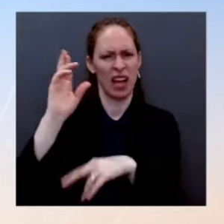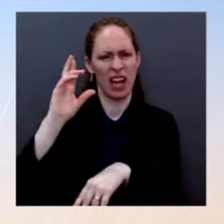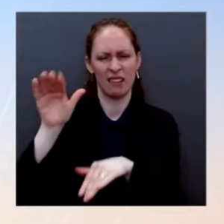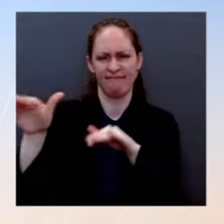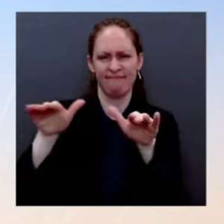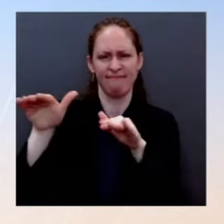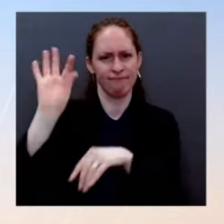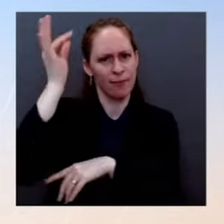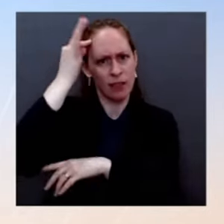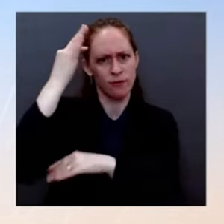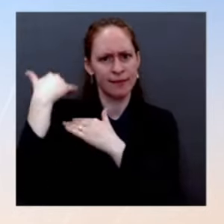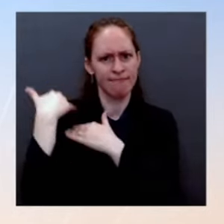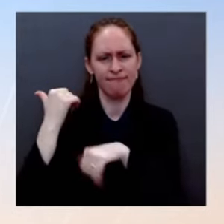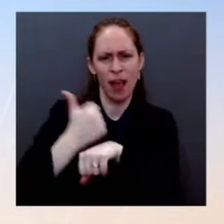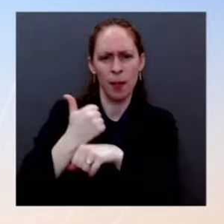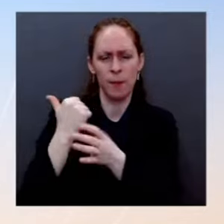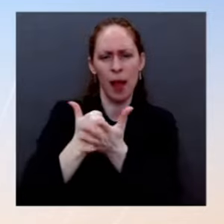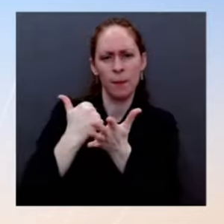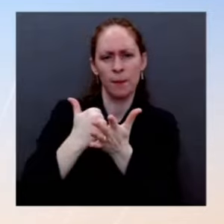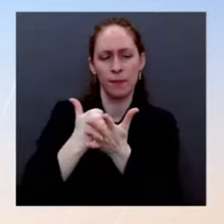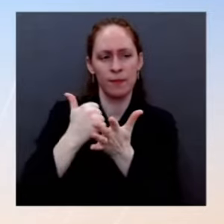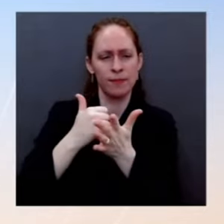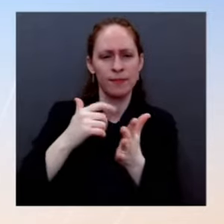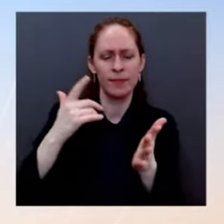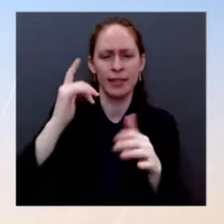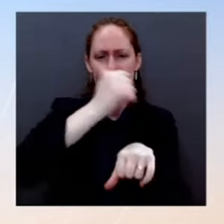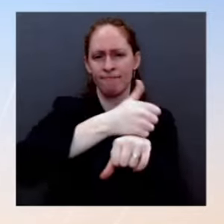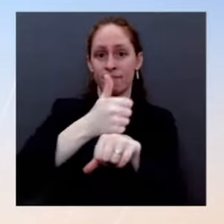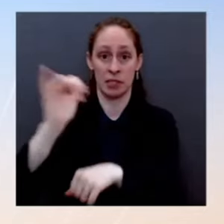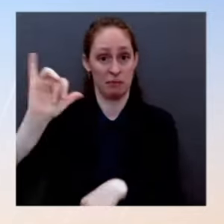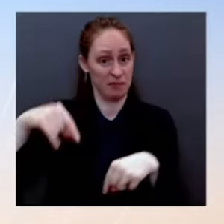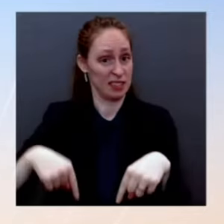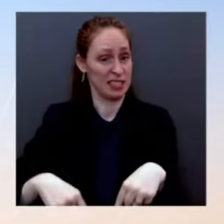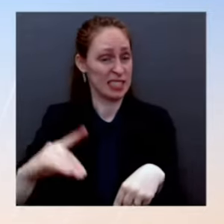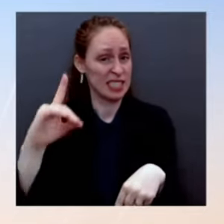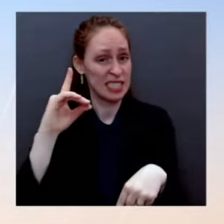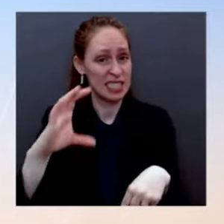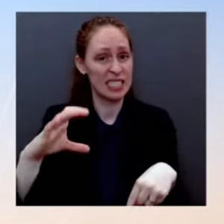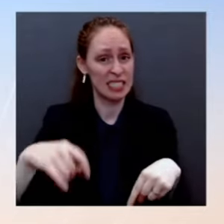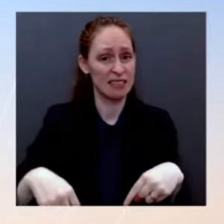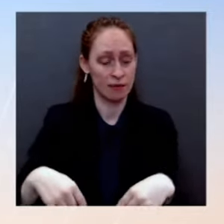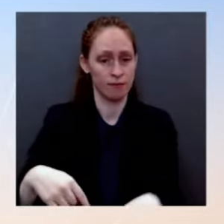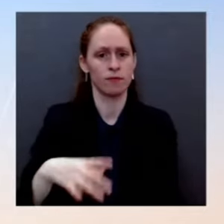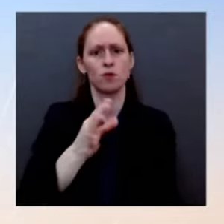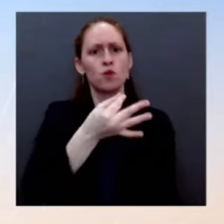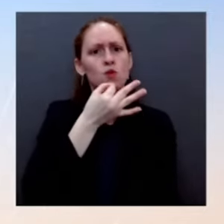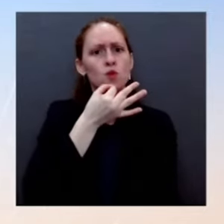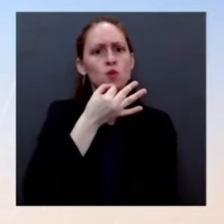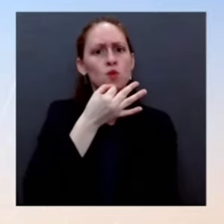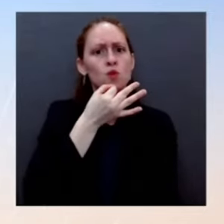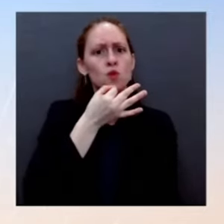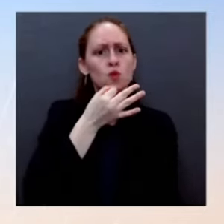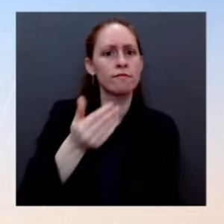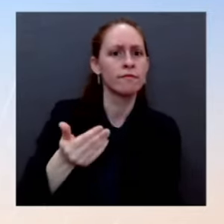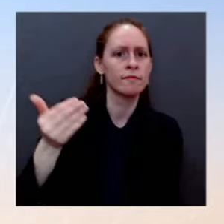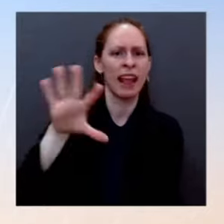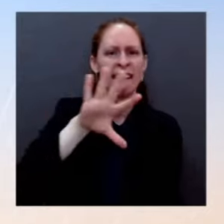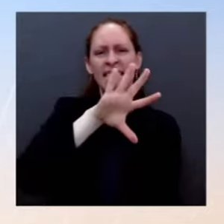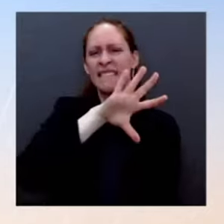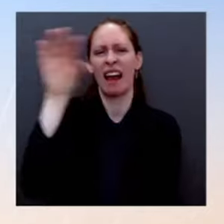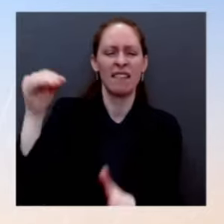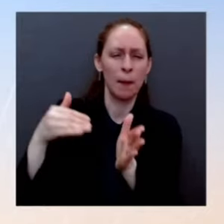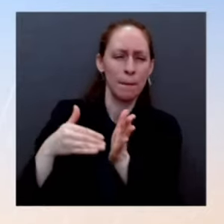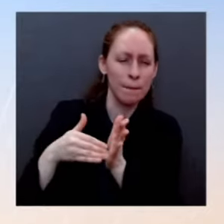also been the process of sending 50 million tests out to community health centers and rural health centers. And now we've just, we're in the process of finalizing